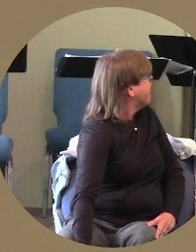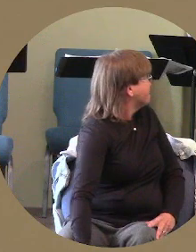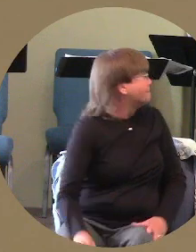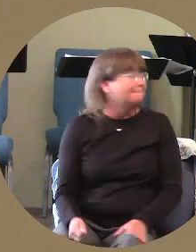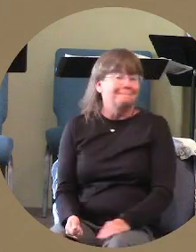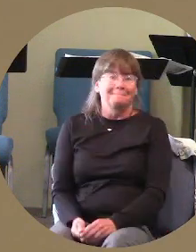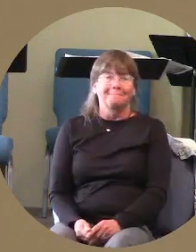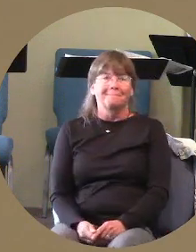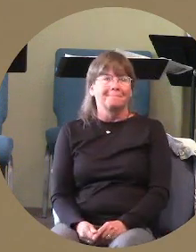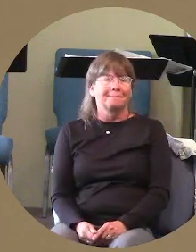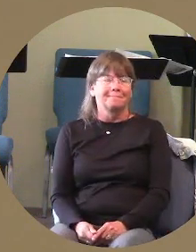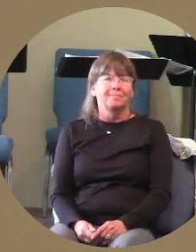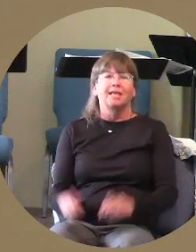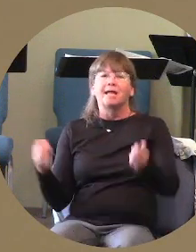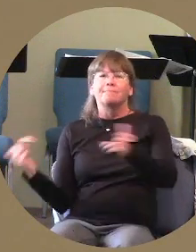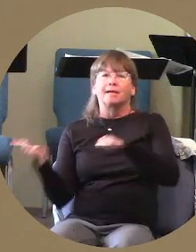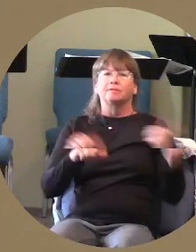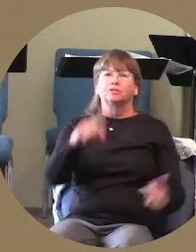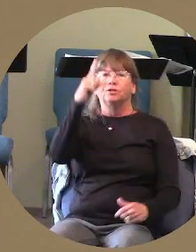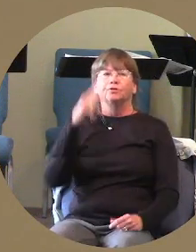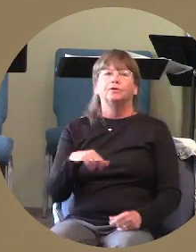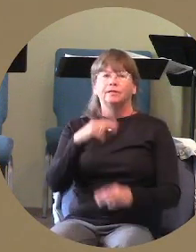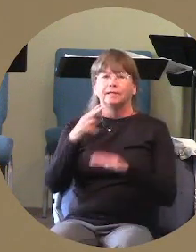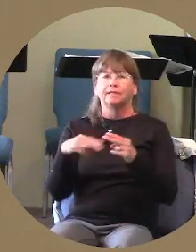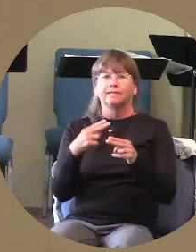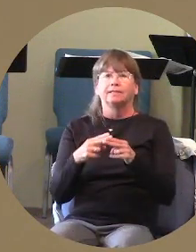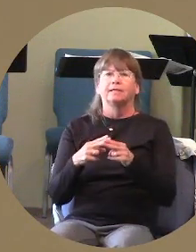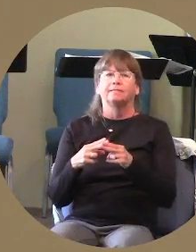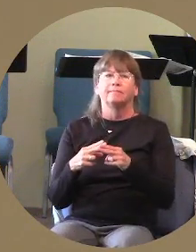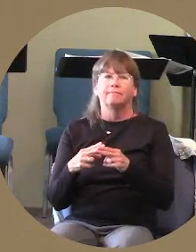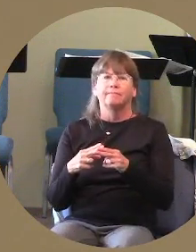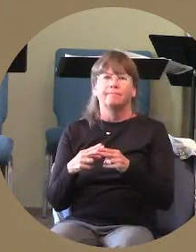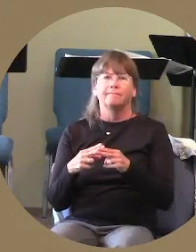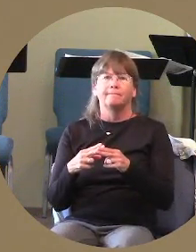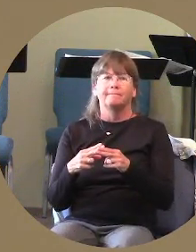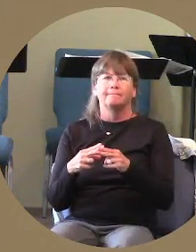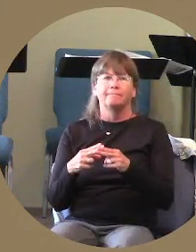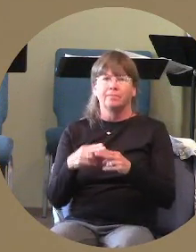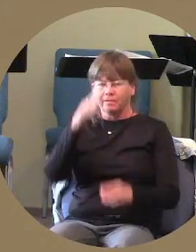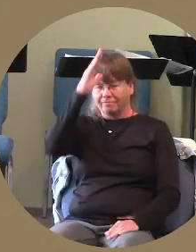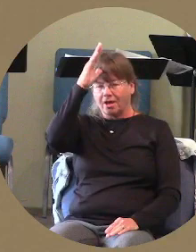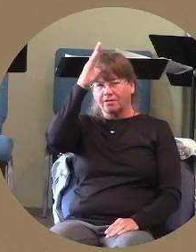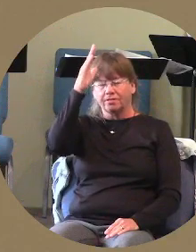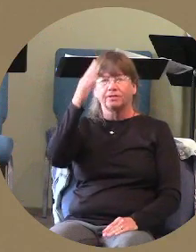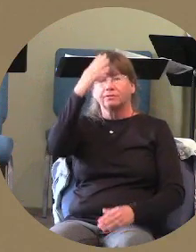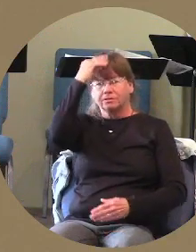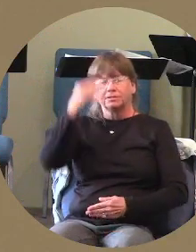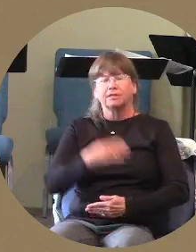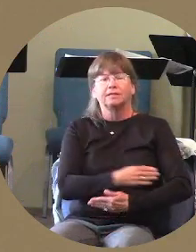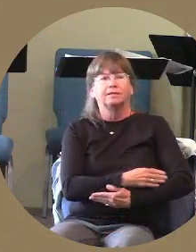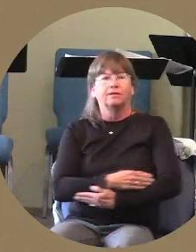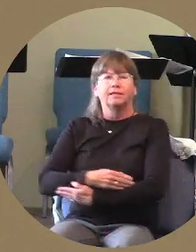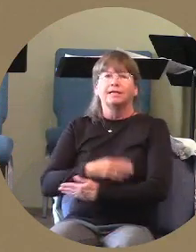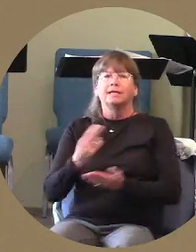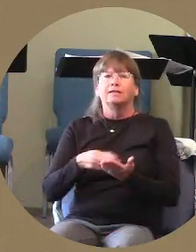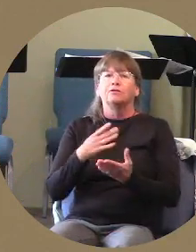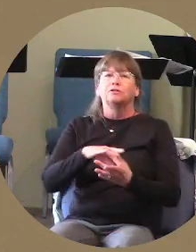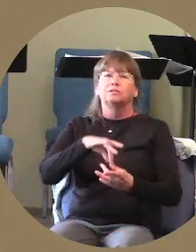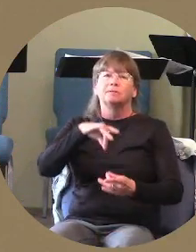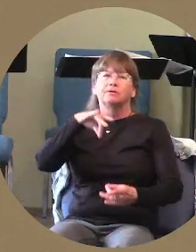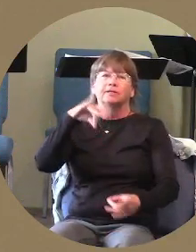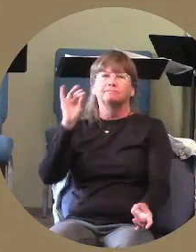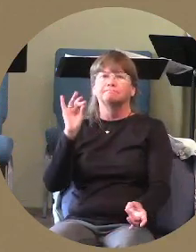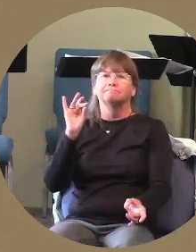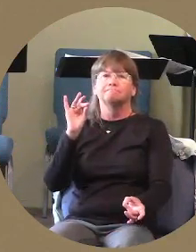and i baptize you in the name of the father and the son and the holy spirit